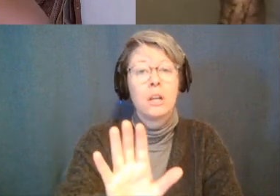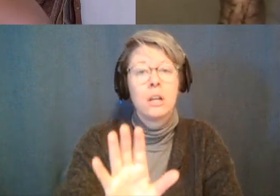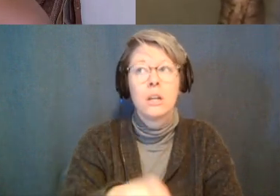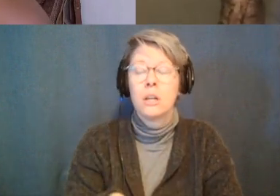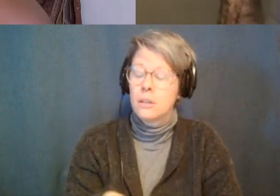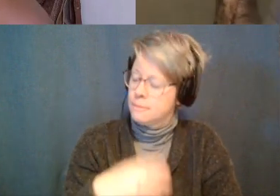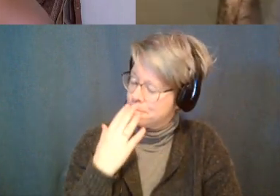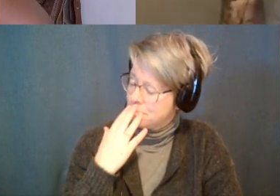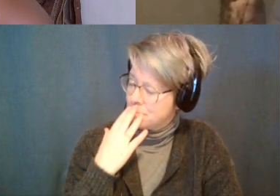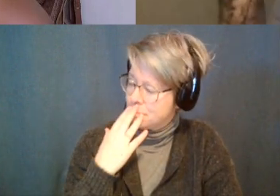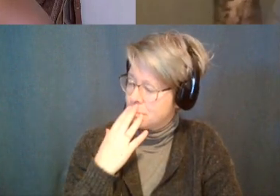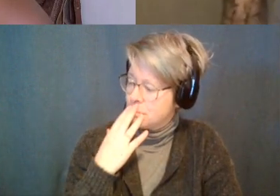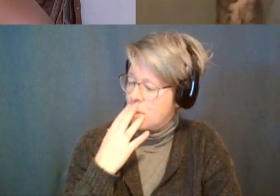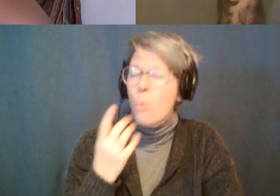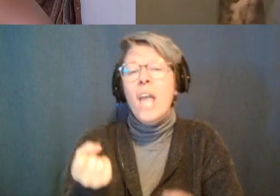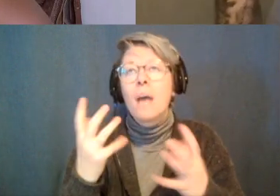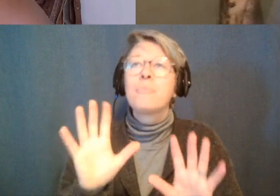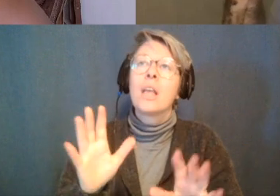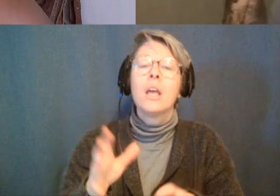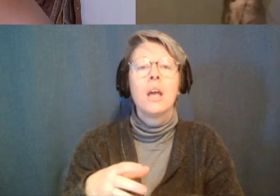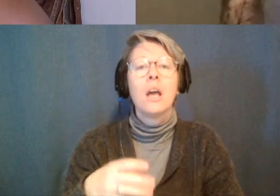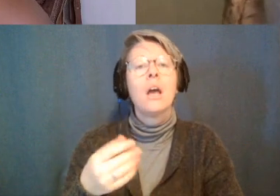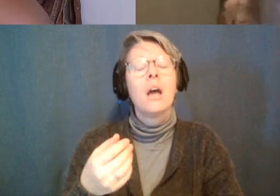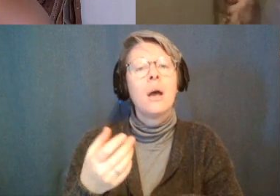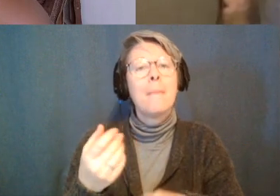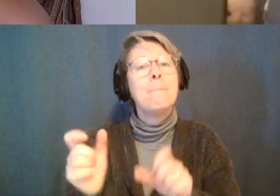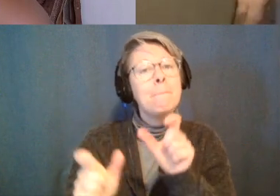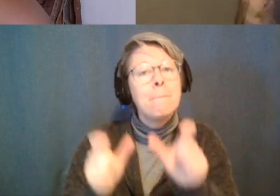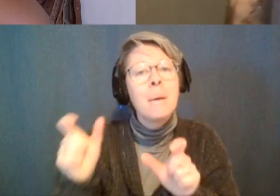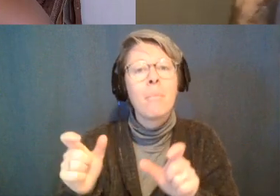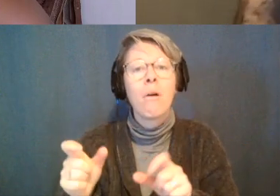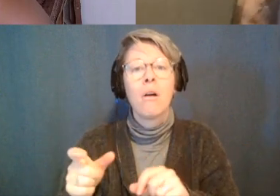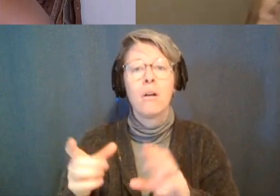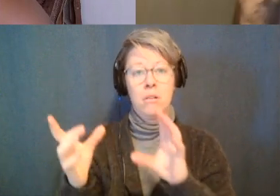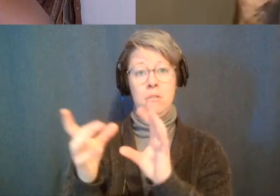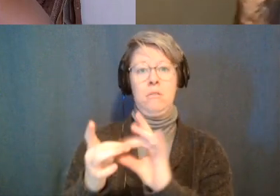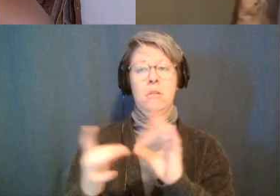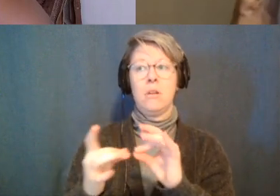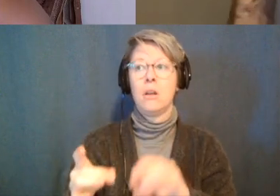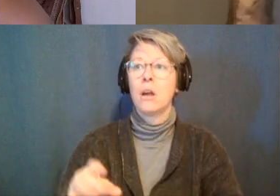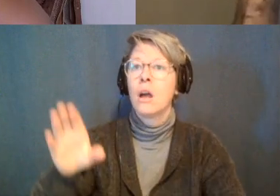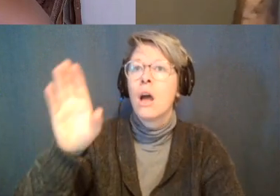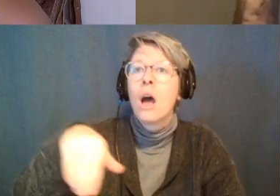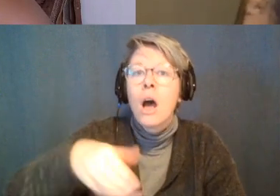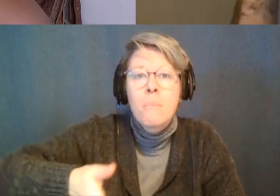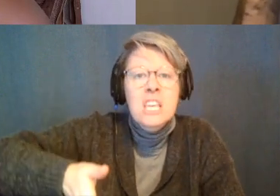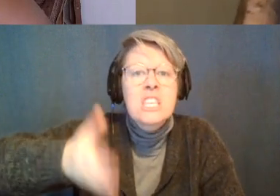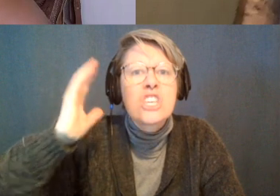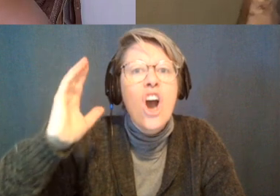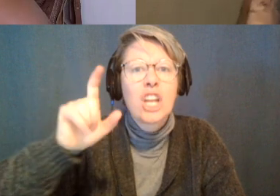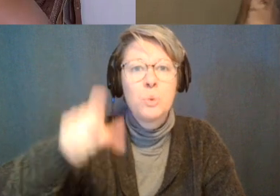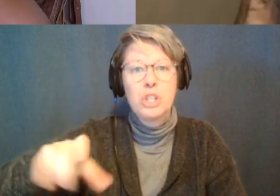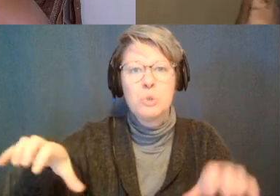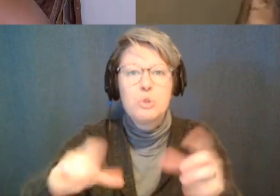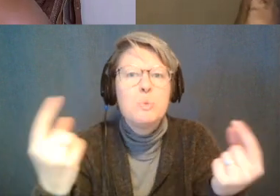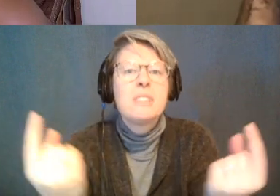not so many but we get quite a few that are like oh my god you need to do something about this i just lost two hundred